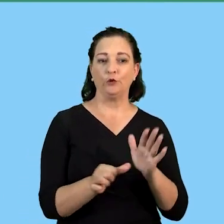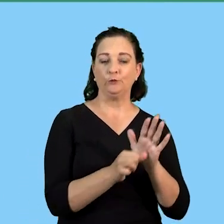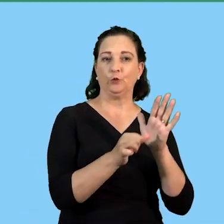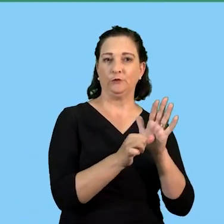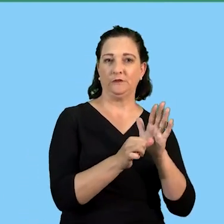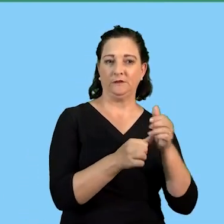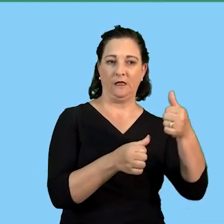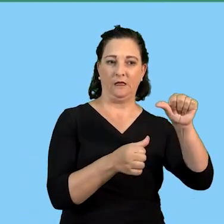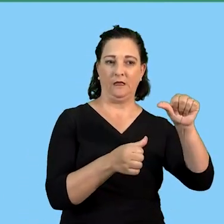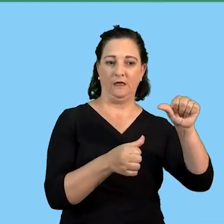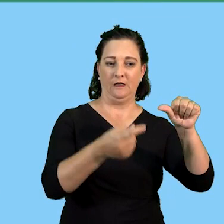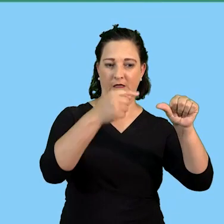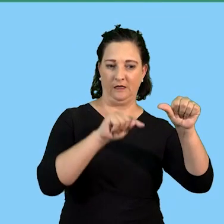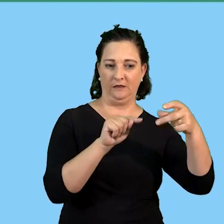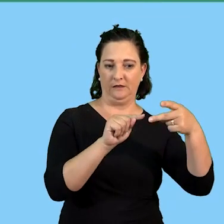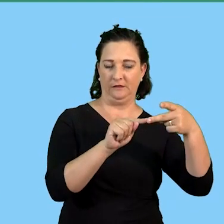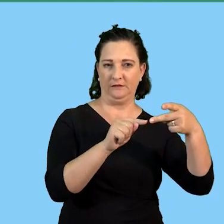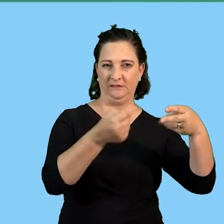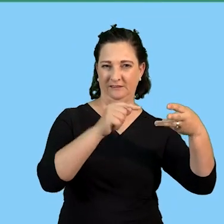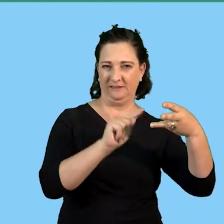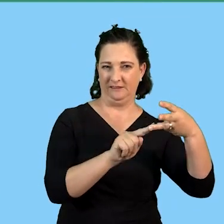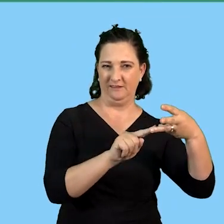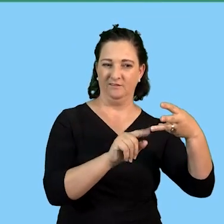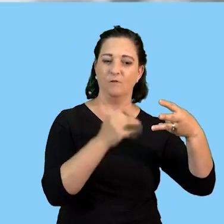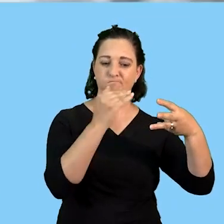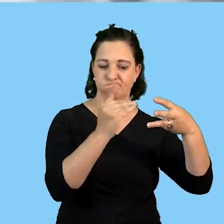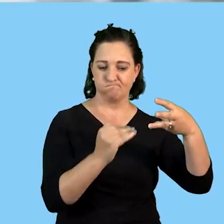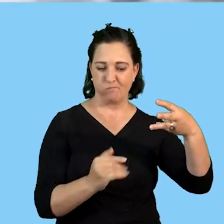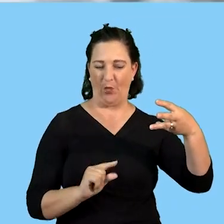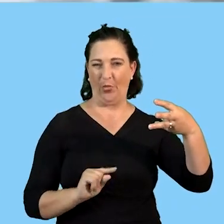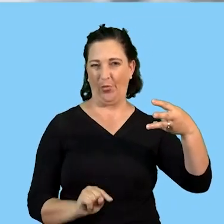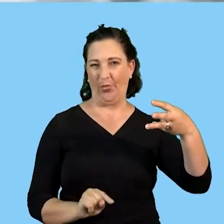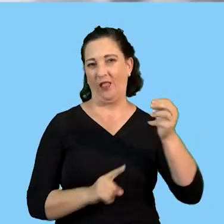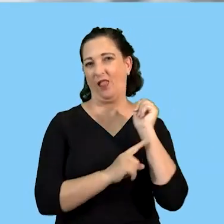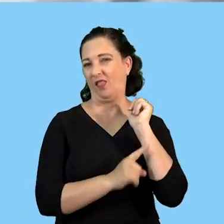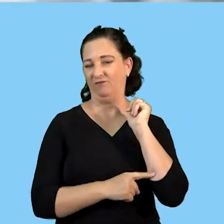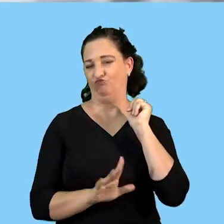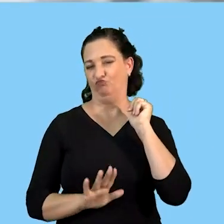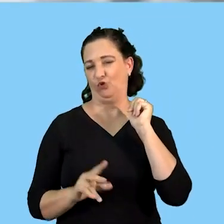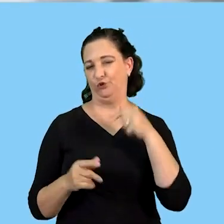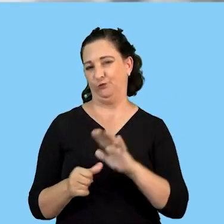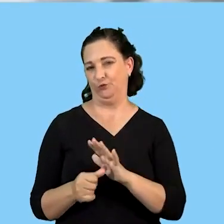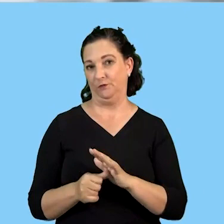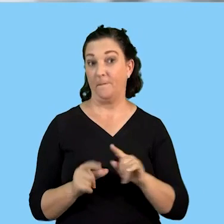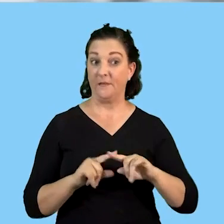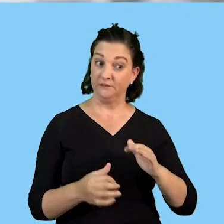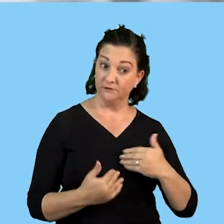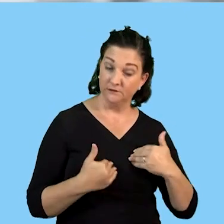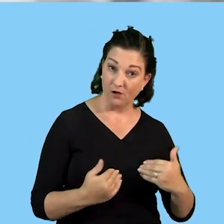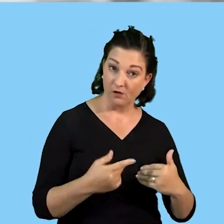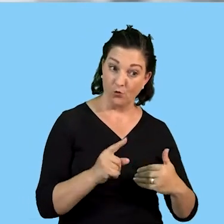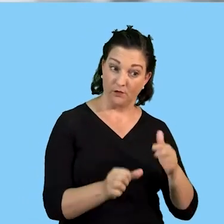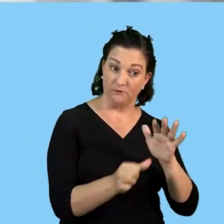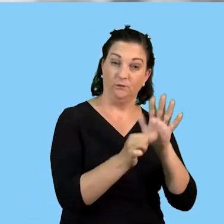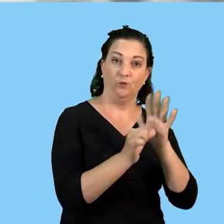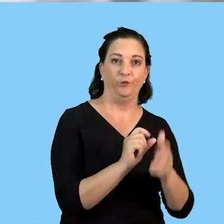importance so an action plan is important because businesses are able to make sure that they start with the